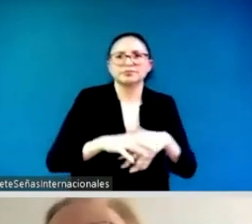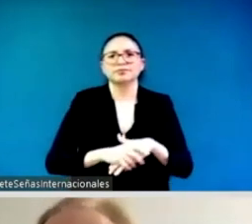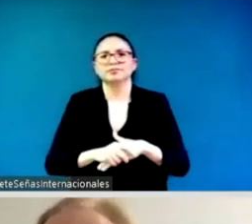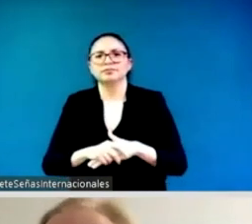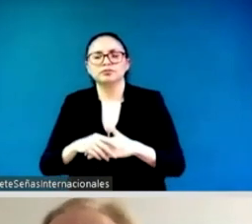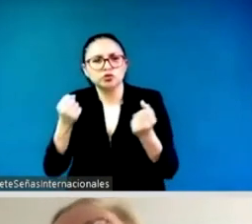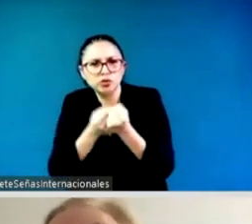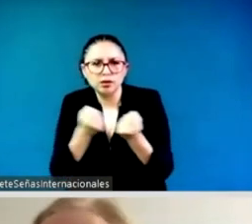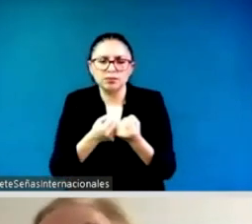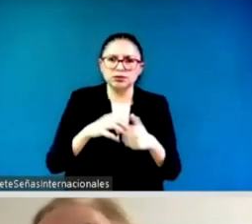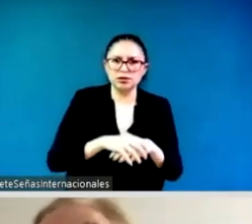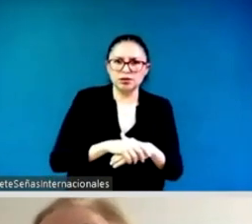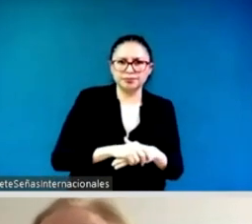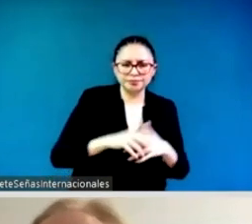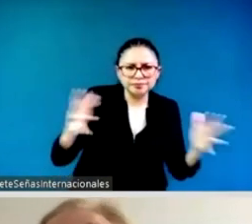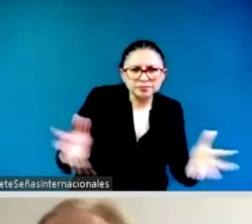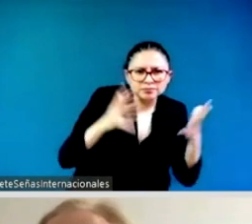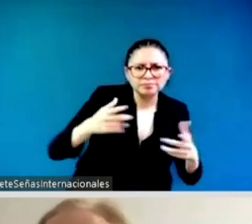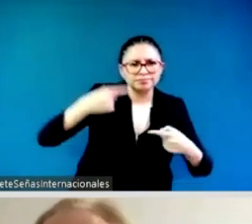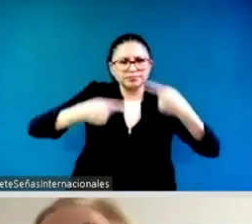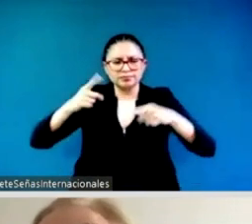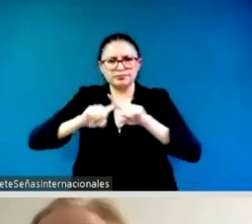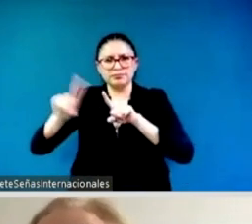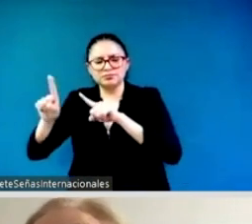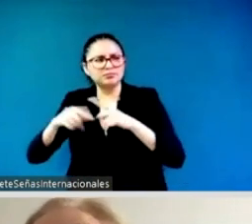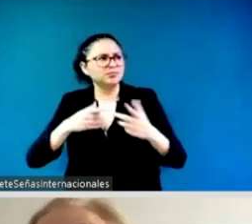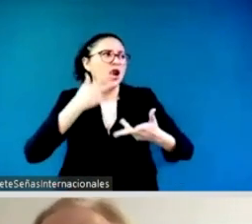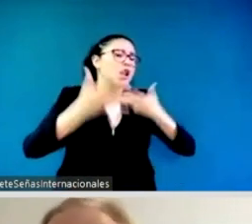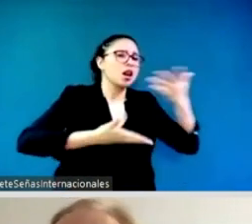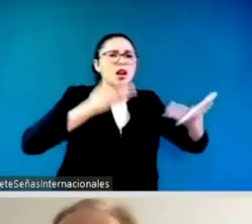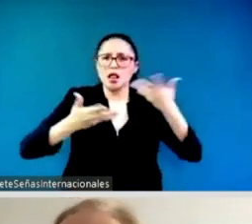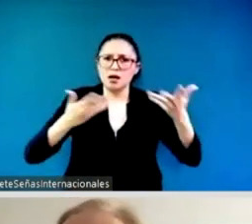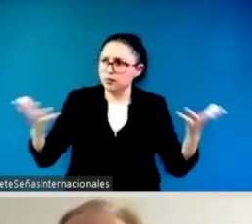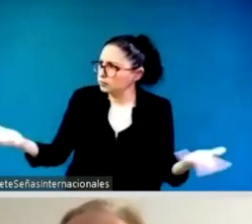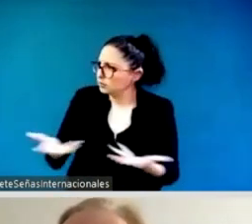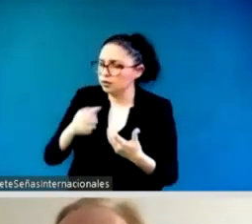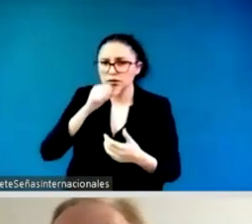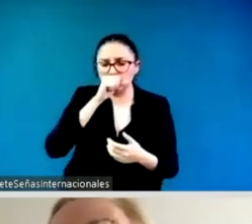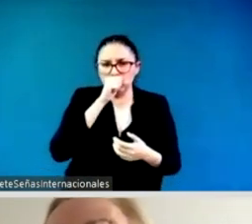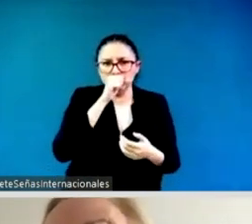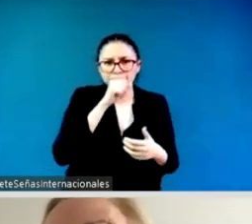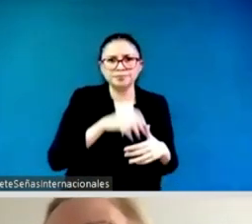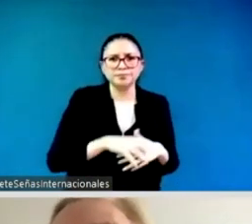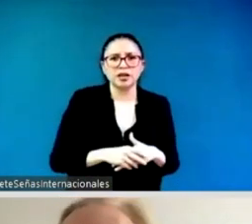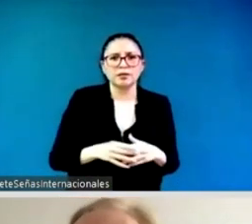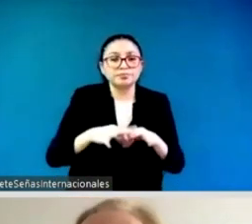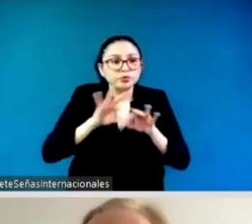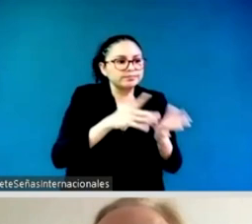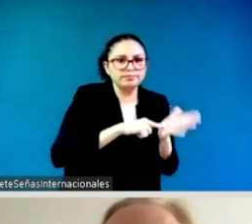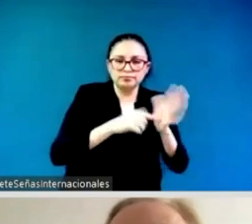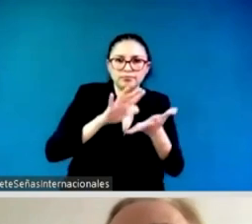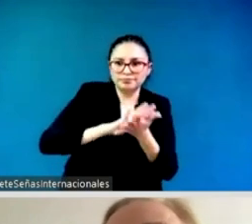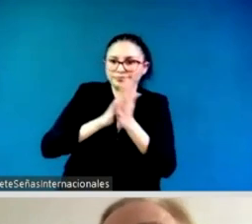things forward much quicker than we would be able to do ourselves so i hope that the private sector that's listening in takes up the challenge